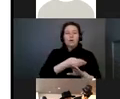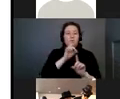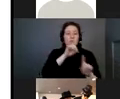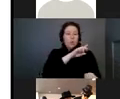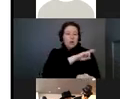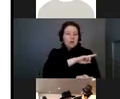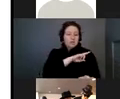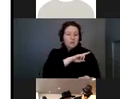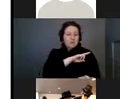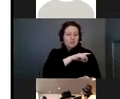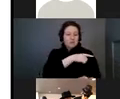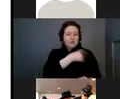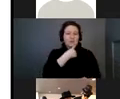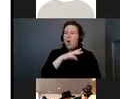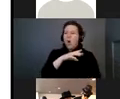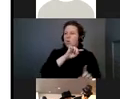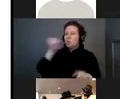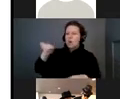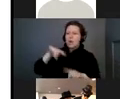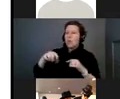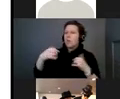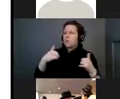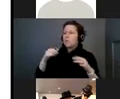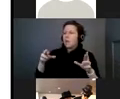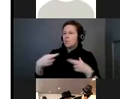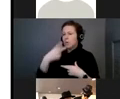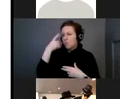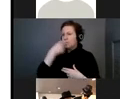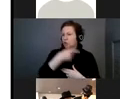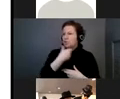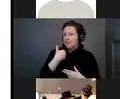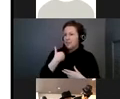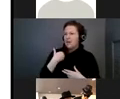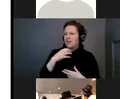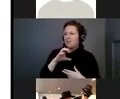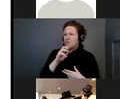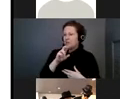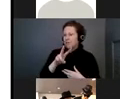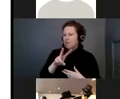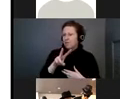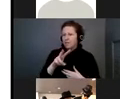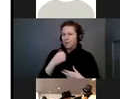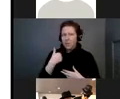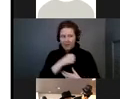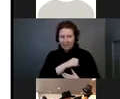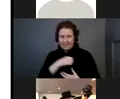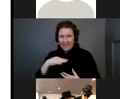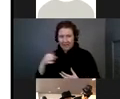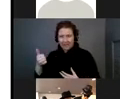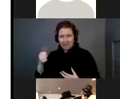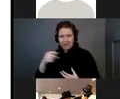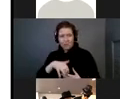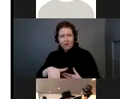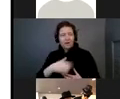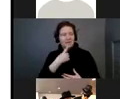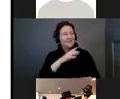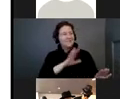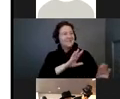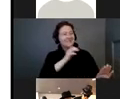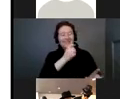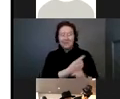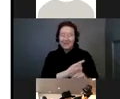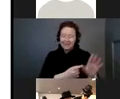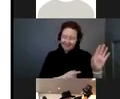us she couldn't go down to the playroom because she had congenital CMV. And they said, well, we've got staff here who are pregnant. And I said, no, that's not right.